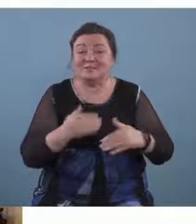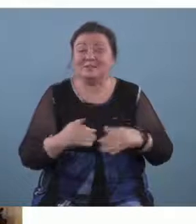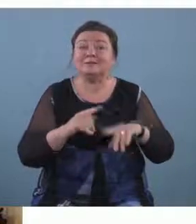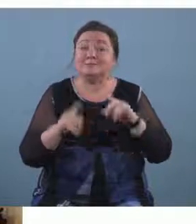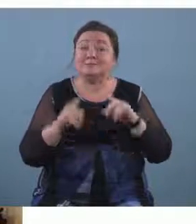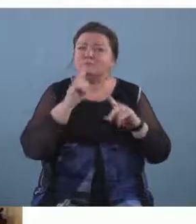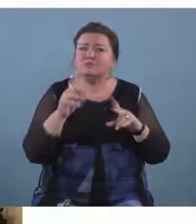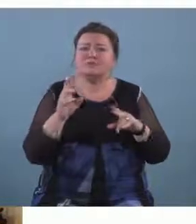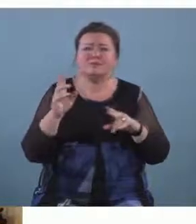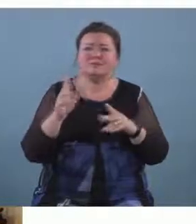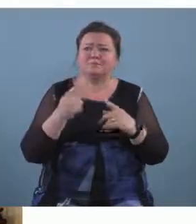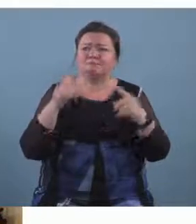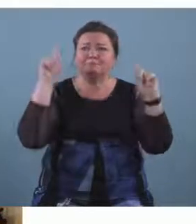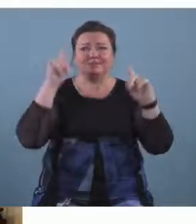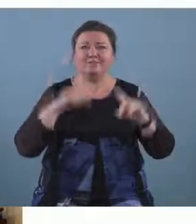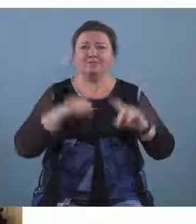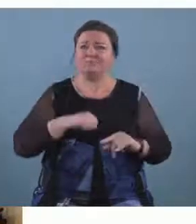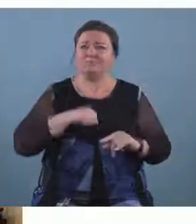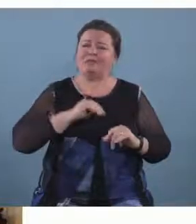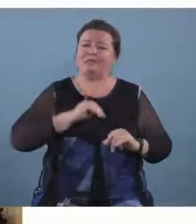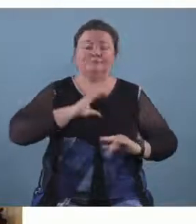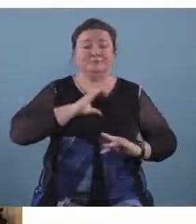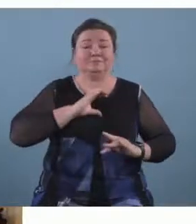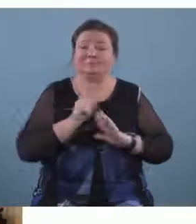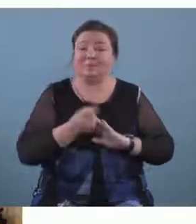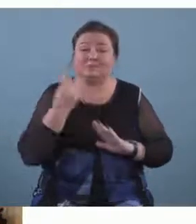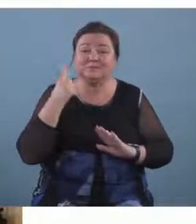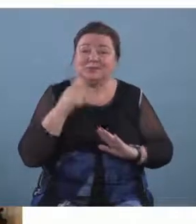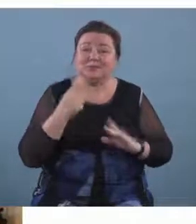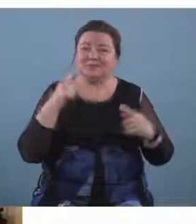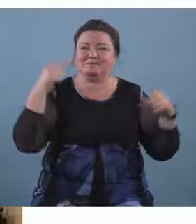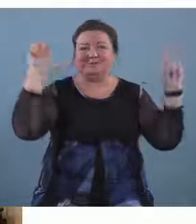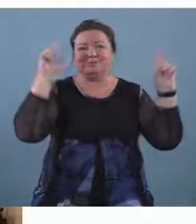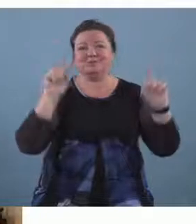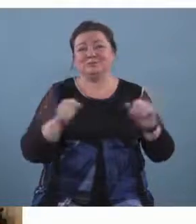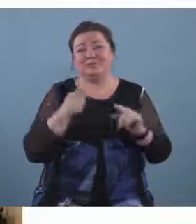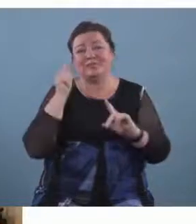and i think it was a very proud moment at what we managed to achieve at that point